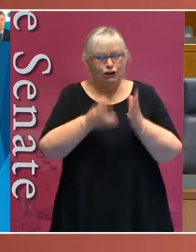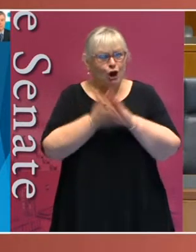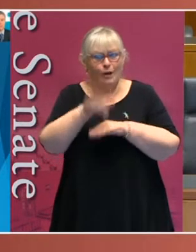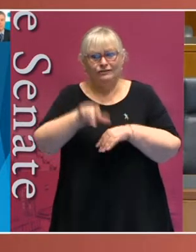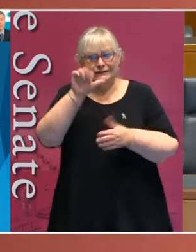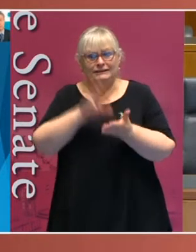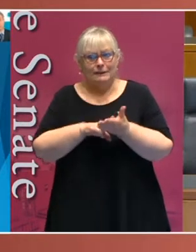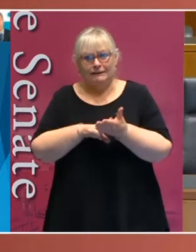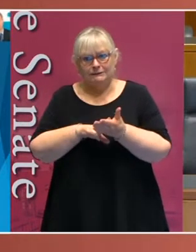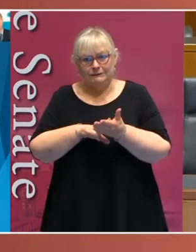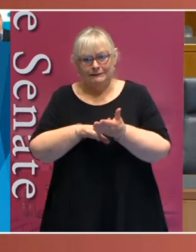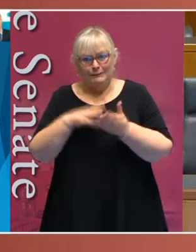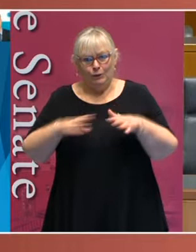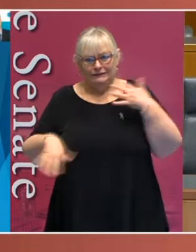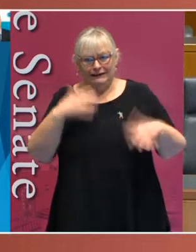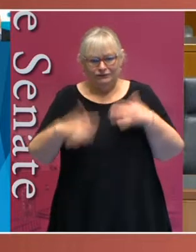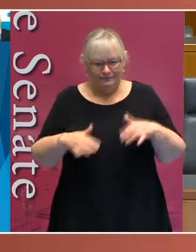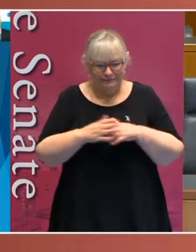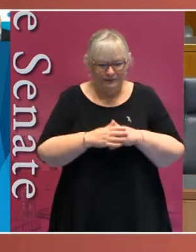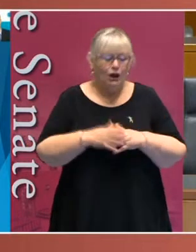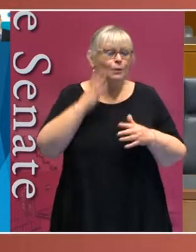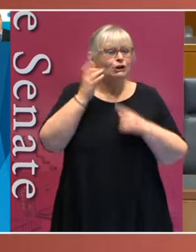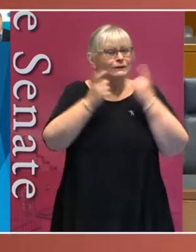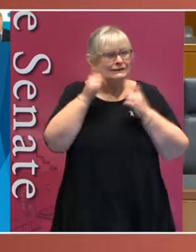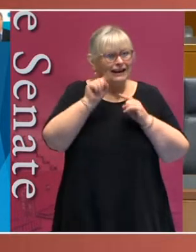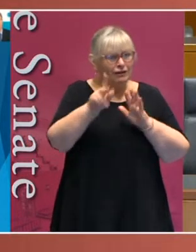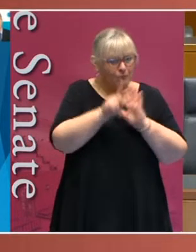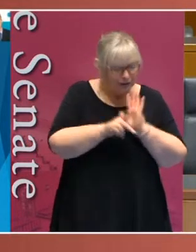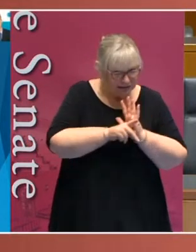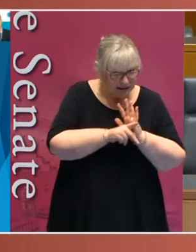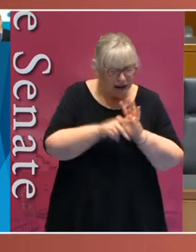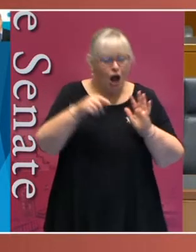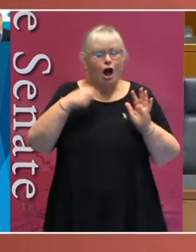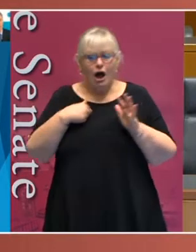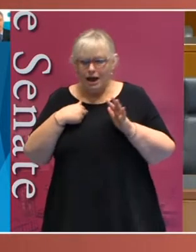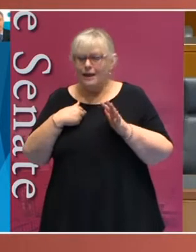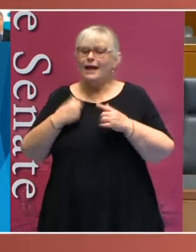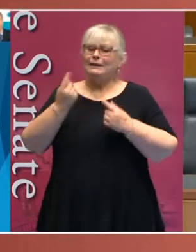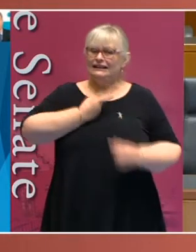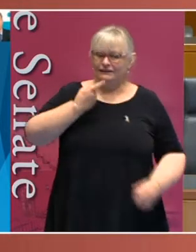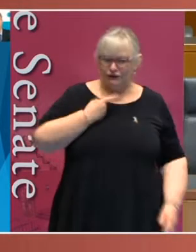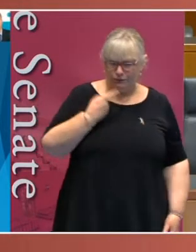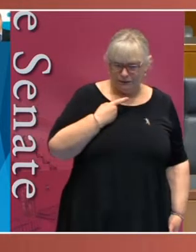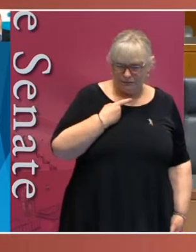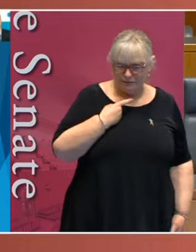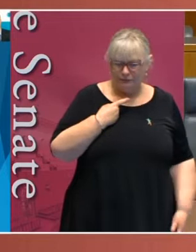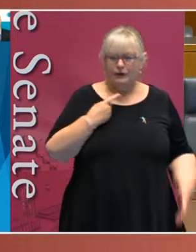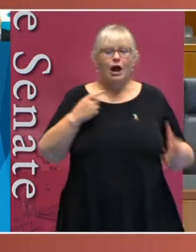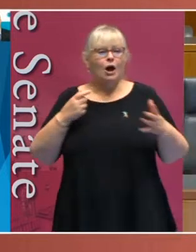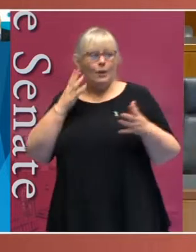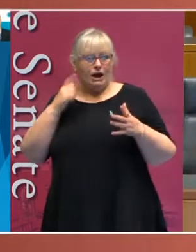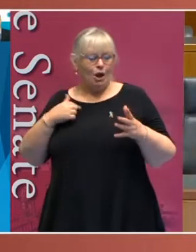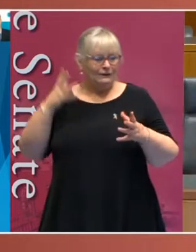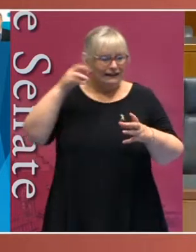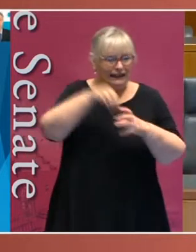But when we consider disability policy, I was an individual. The people I was in hospital with